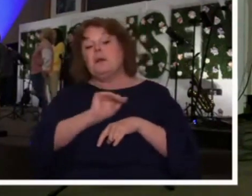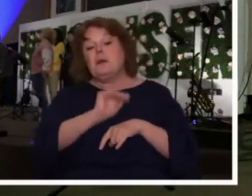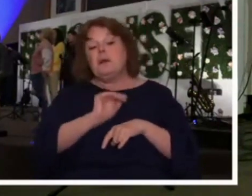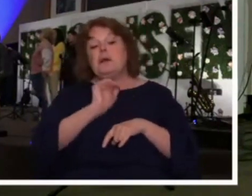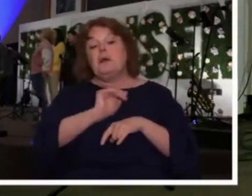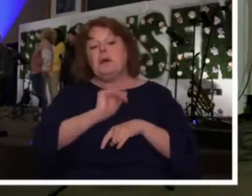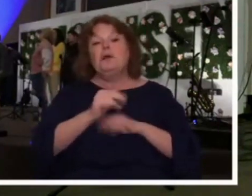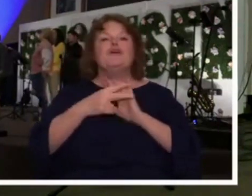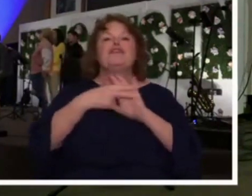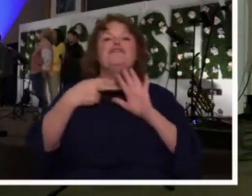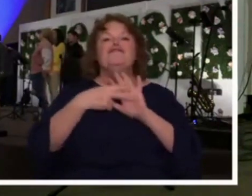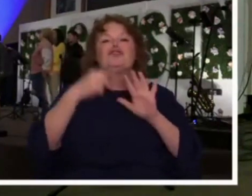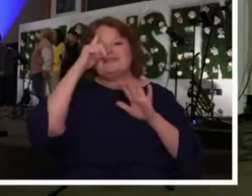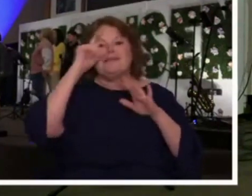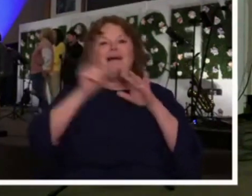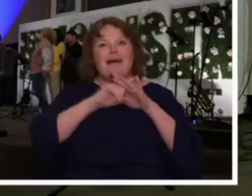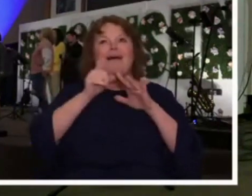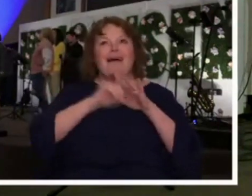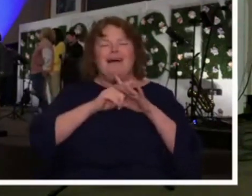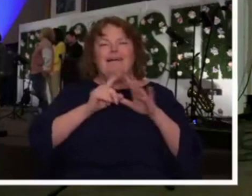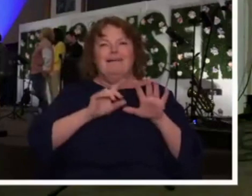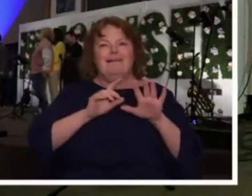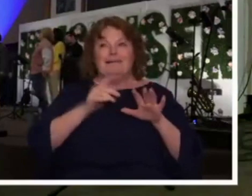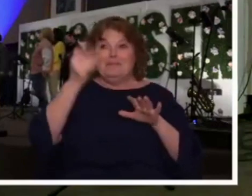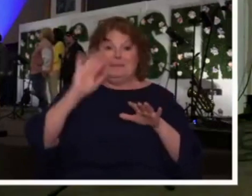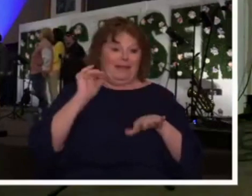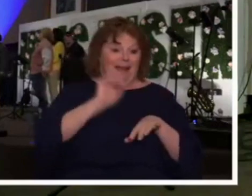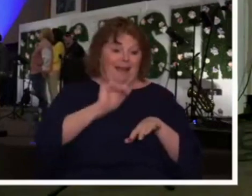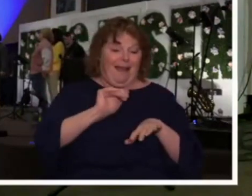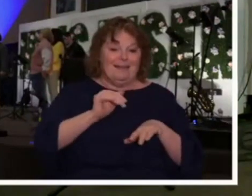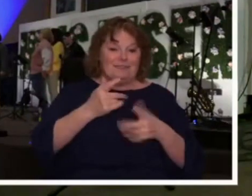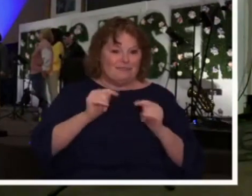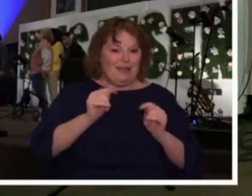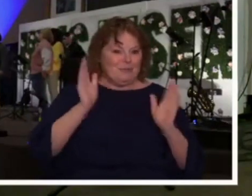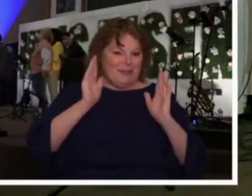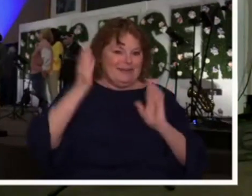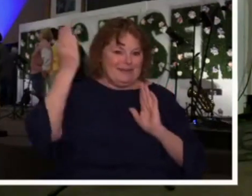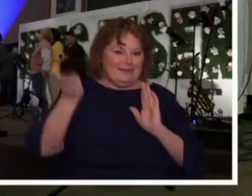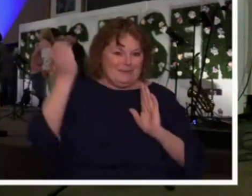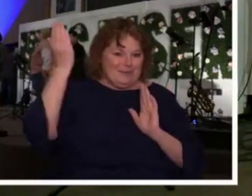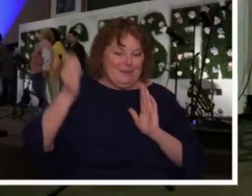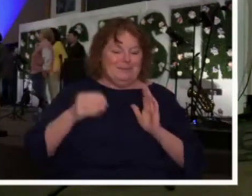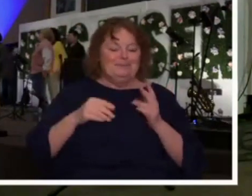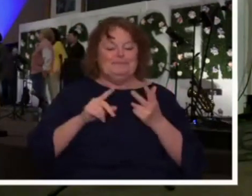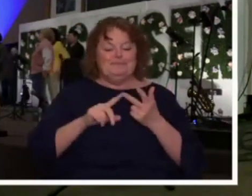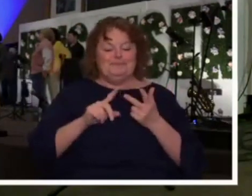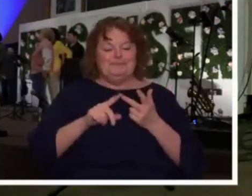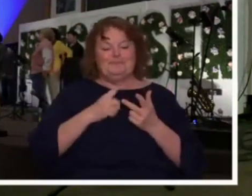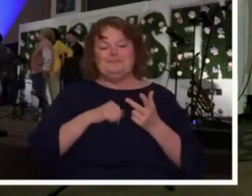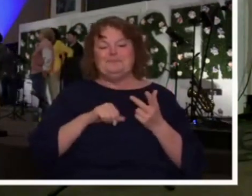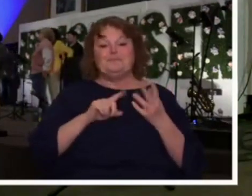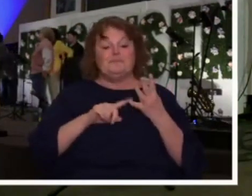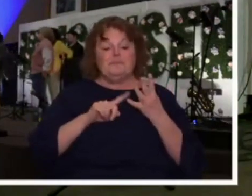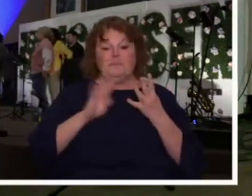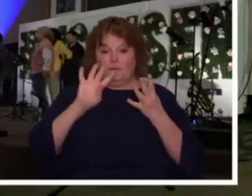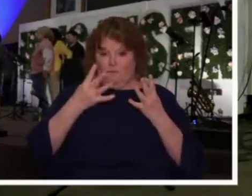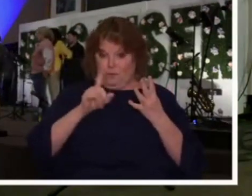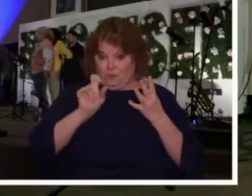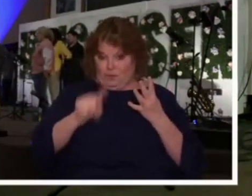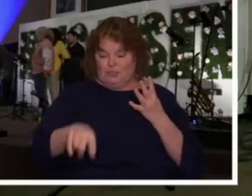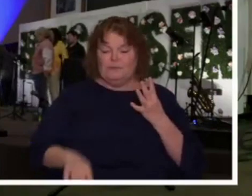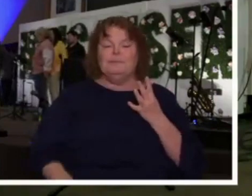a verse that just kept coming back to your mind? What scripture came to my mind throughout the day? Number four,